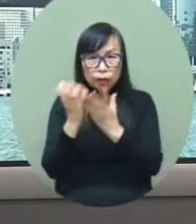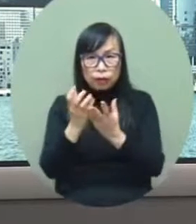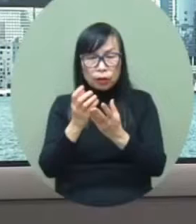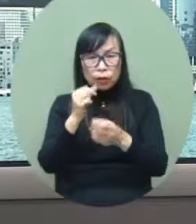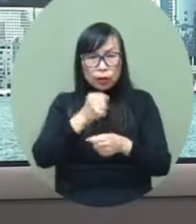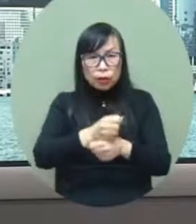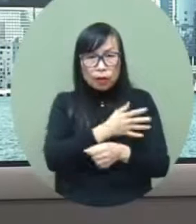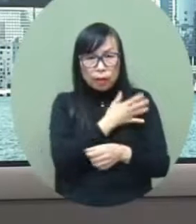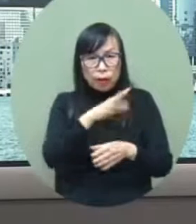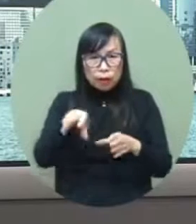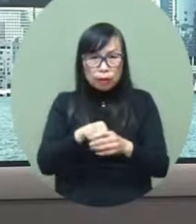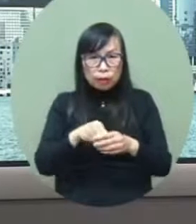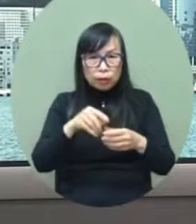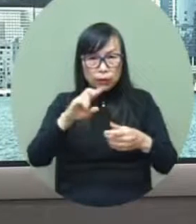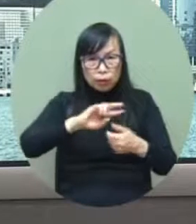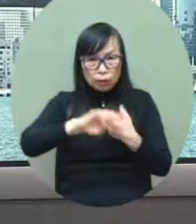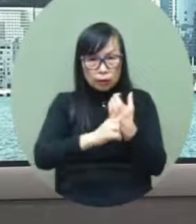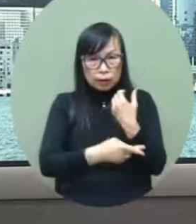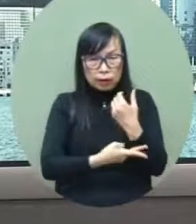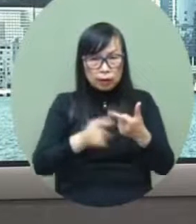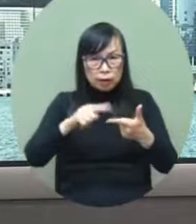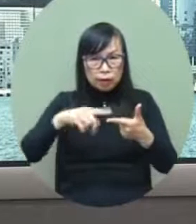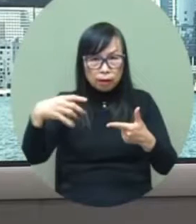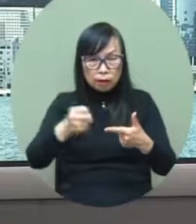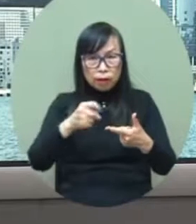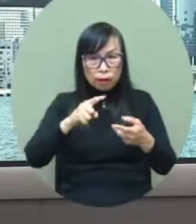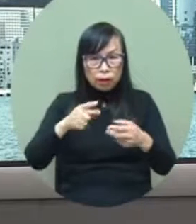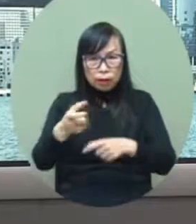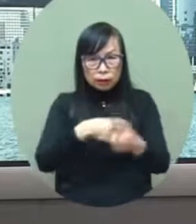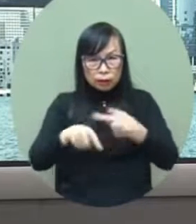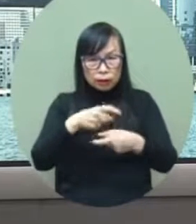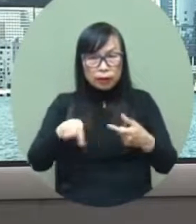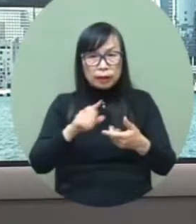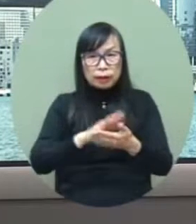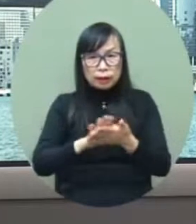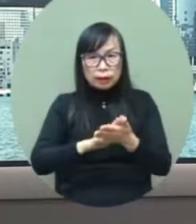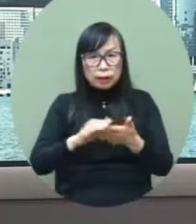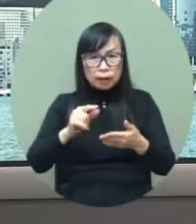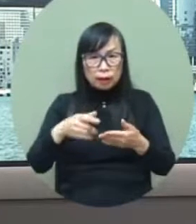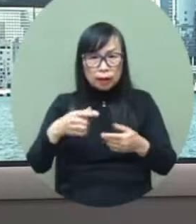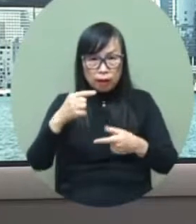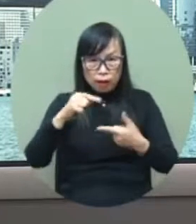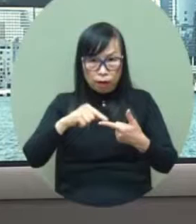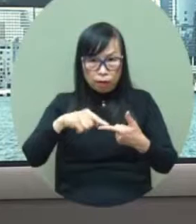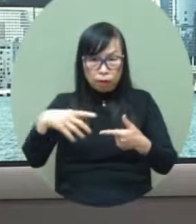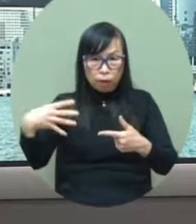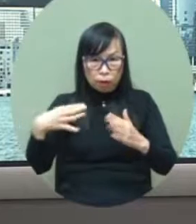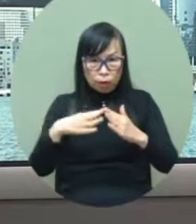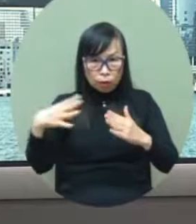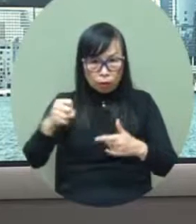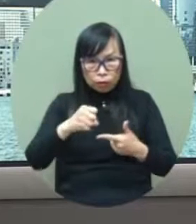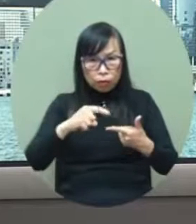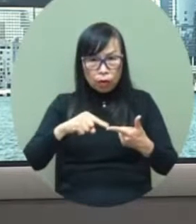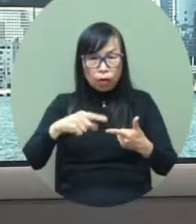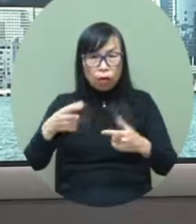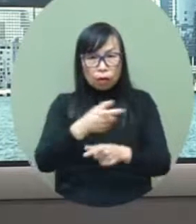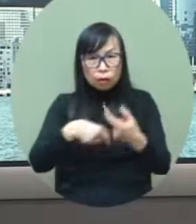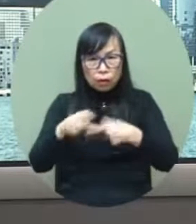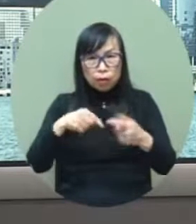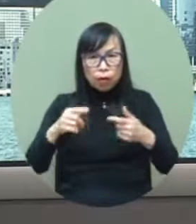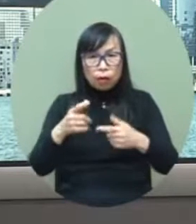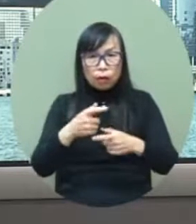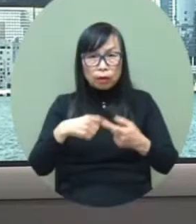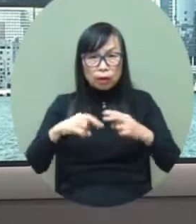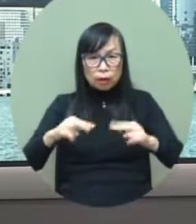emirates and the deputy um finish um